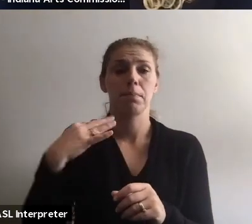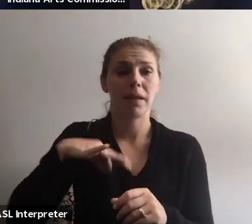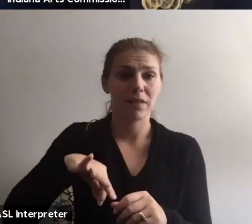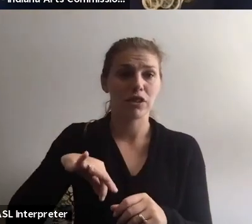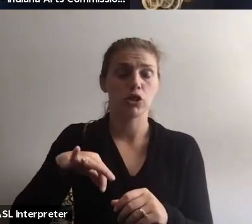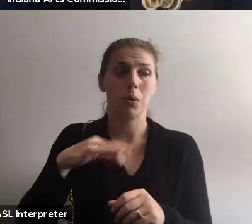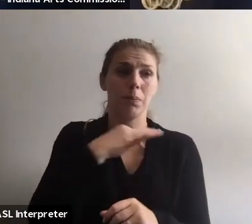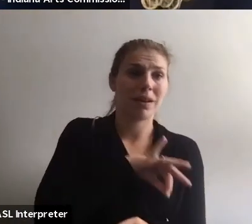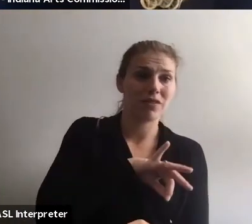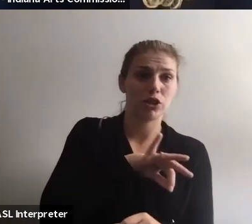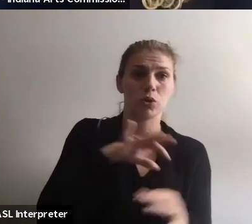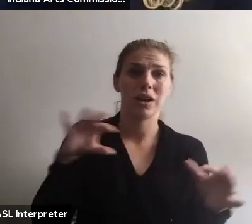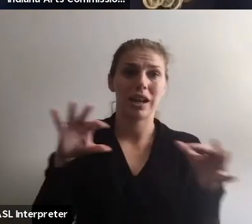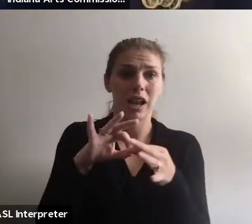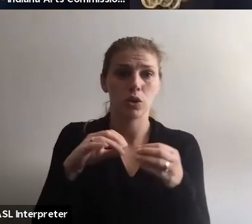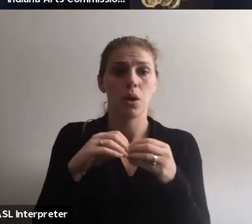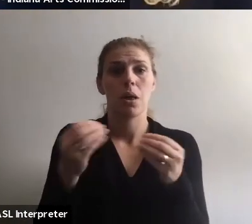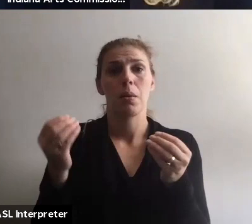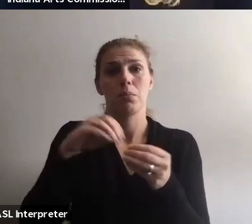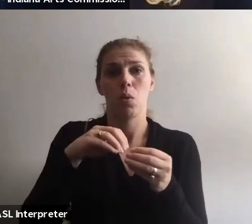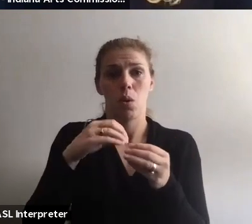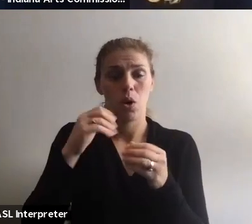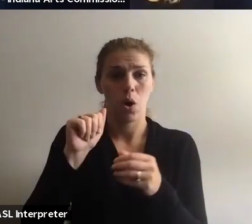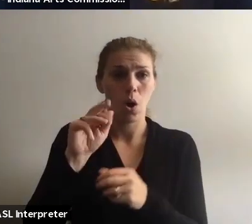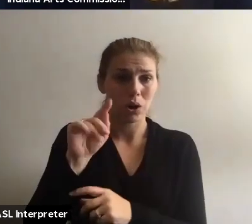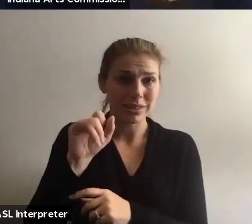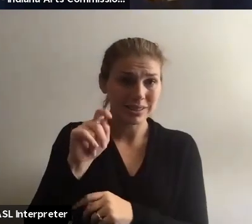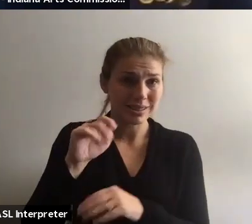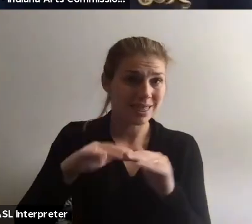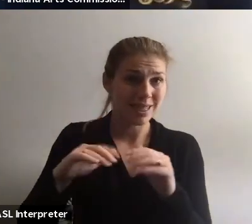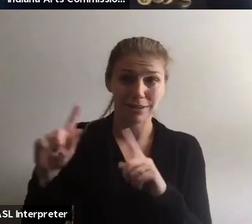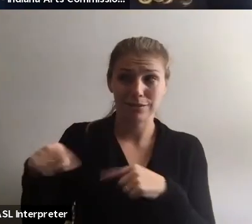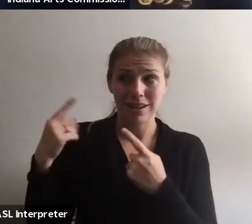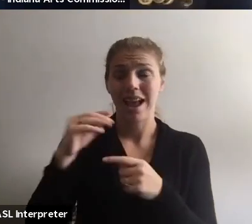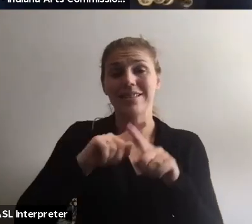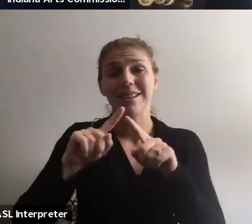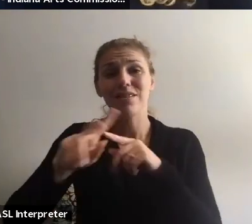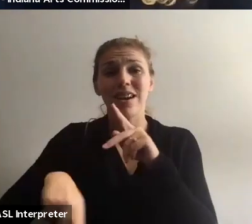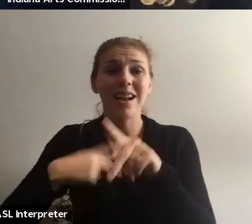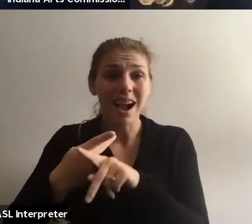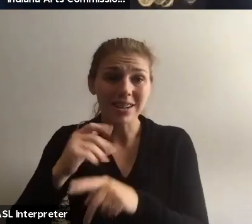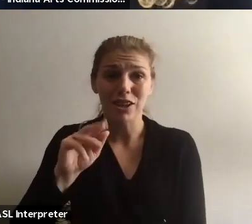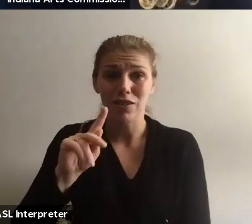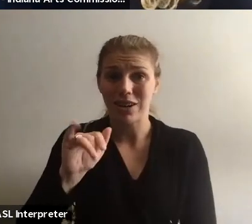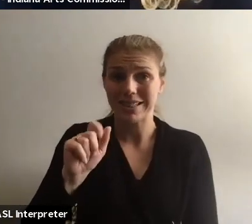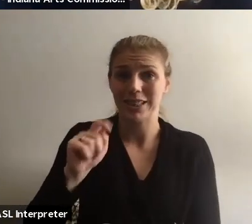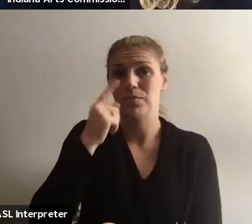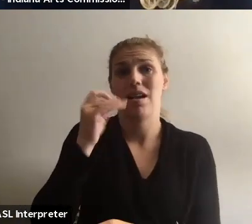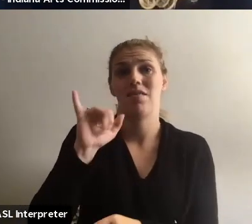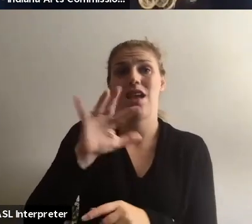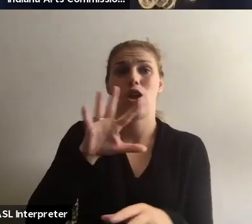connections with more artists than ever. And of course they're different artists than ever because of that inclusion